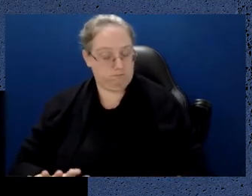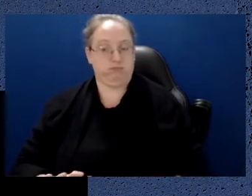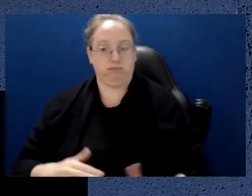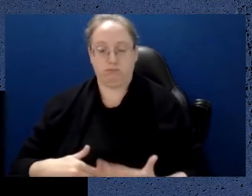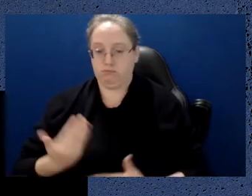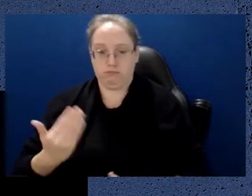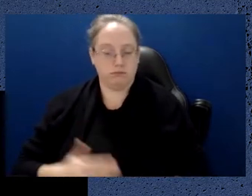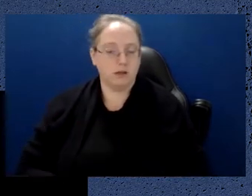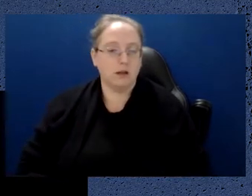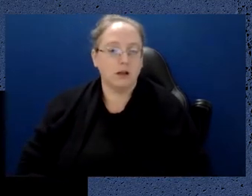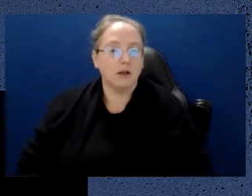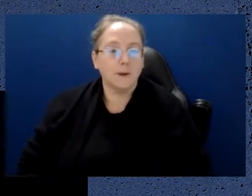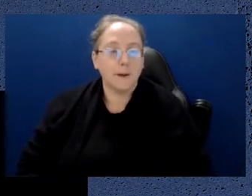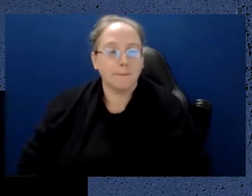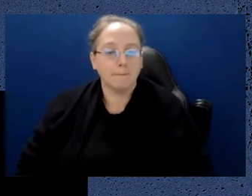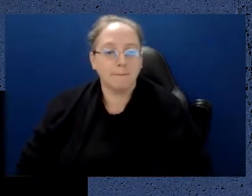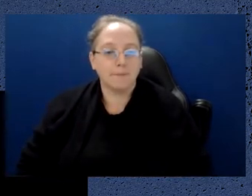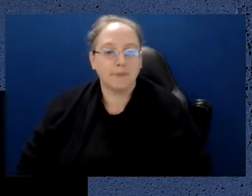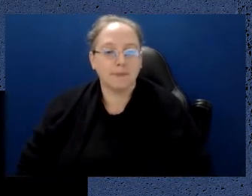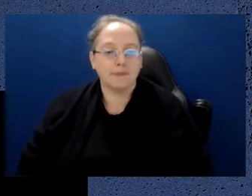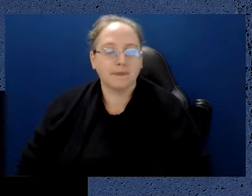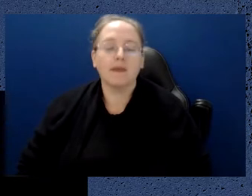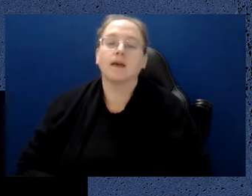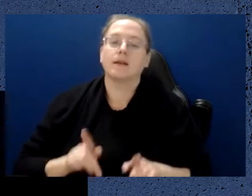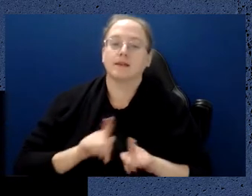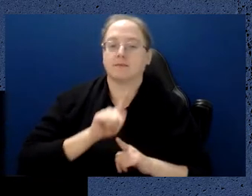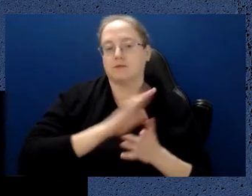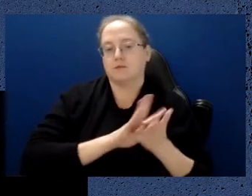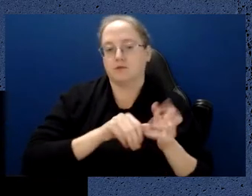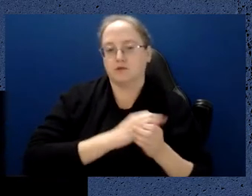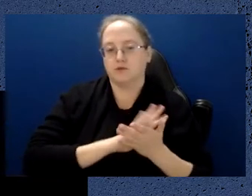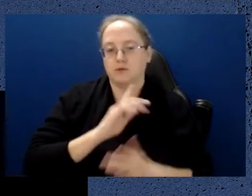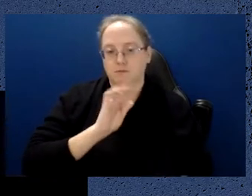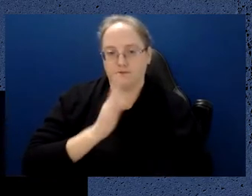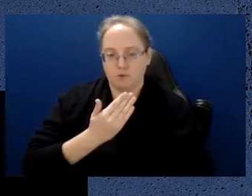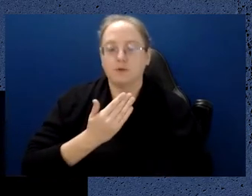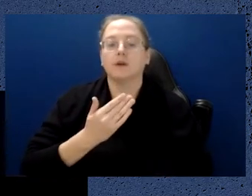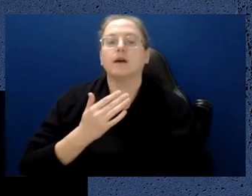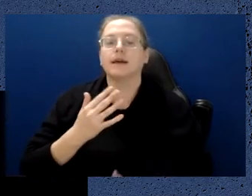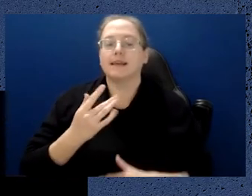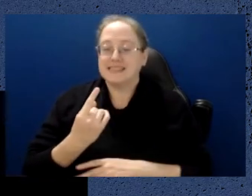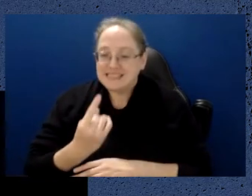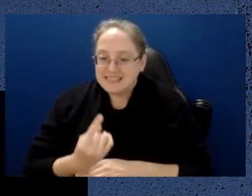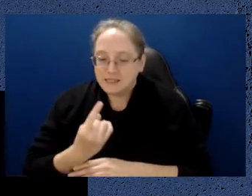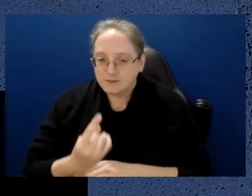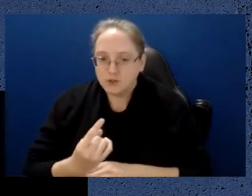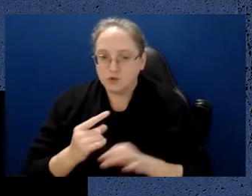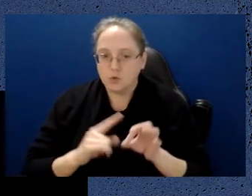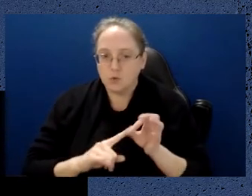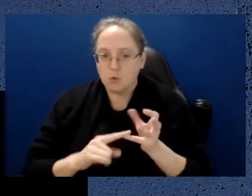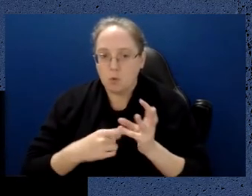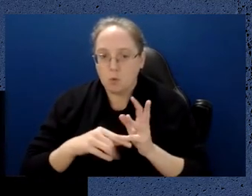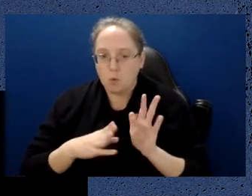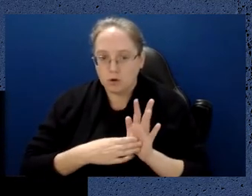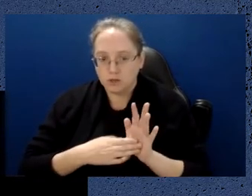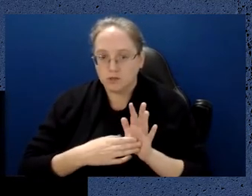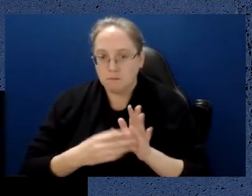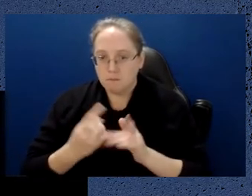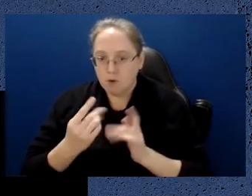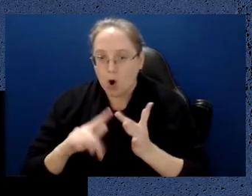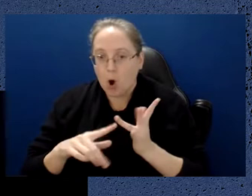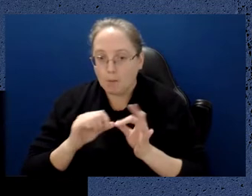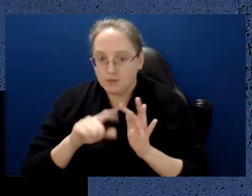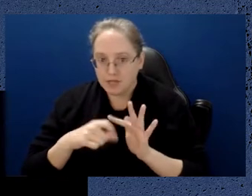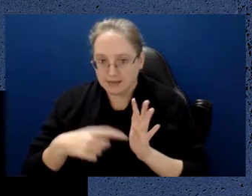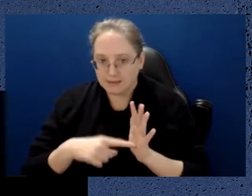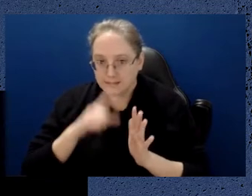distinguishing feature, as he was saying, is that individual quantum objects are controlled and exploited. And these individual quantum objects